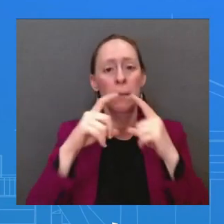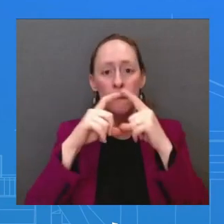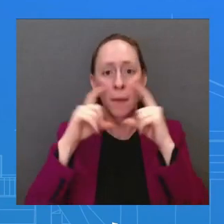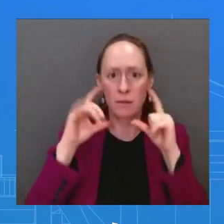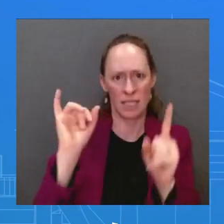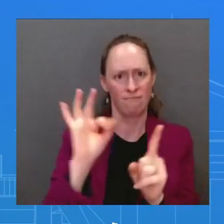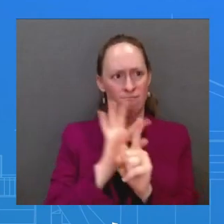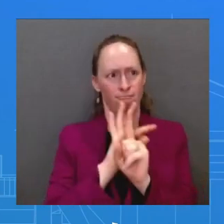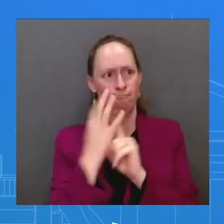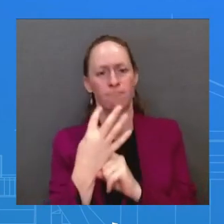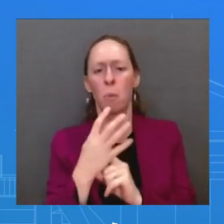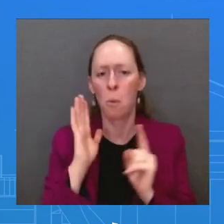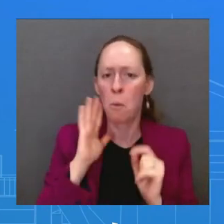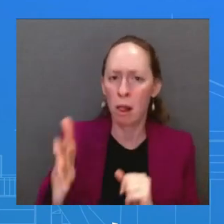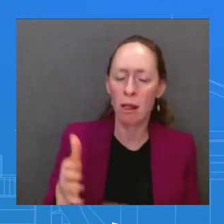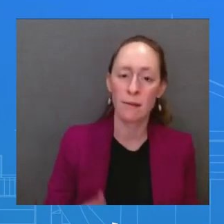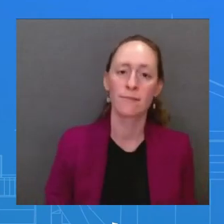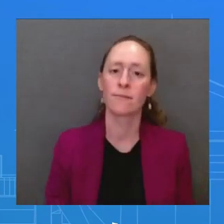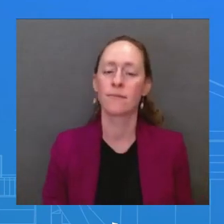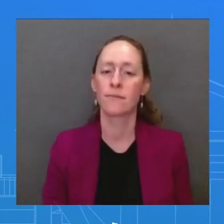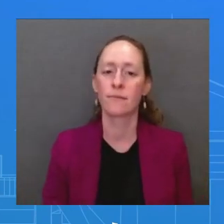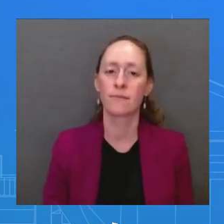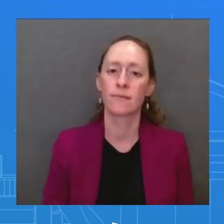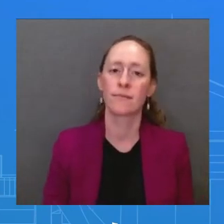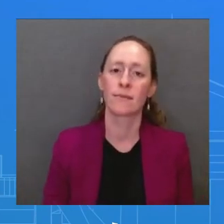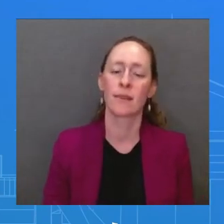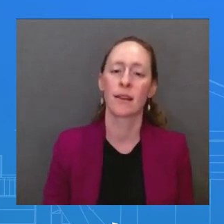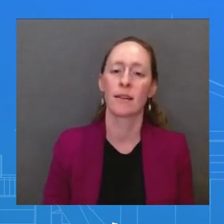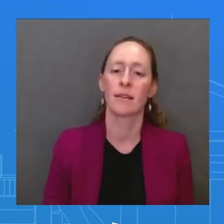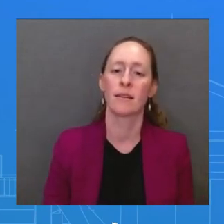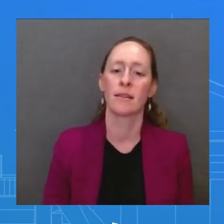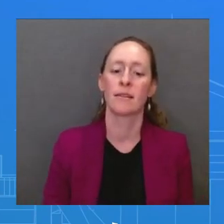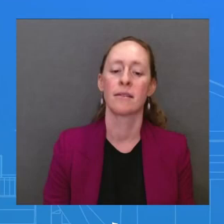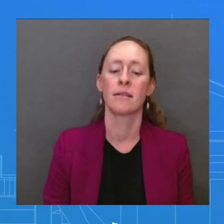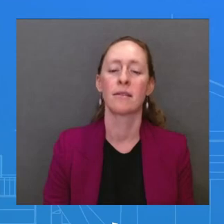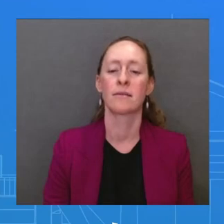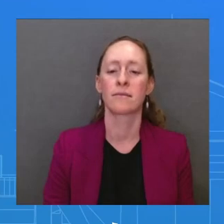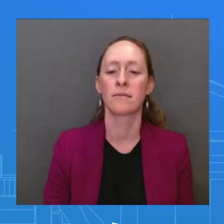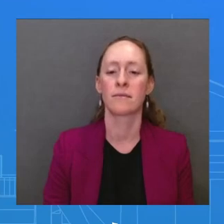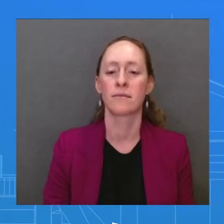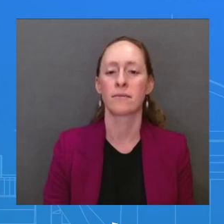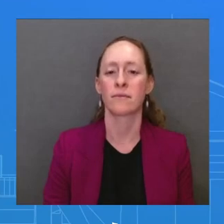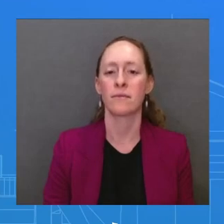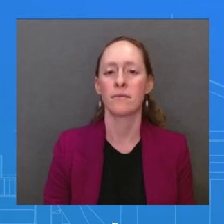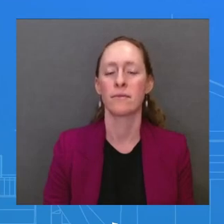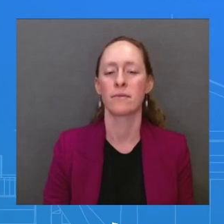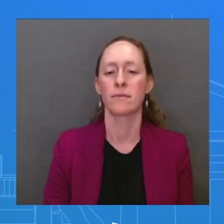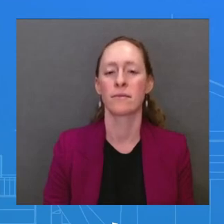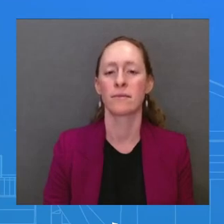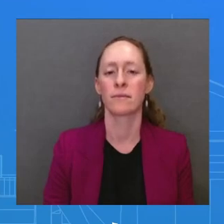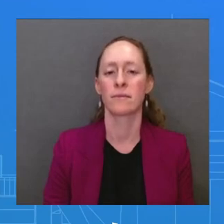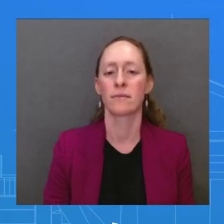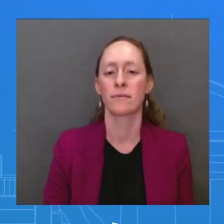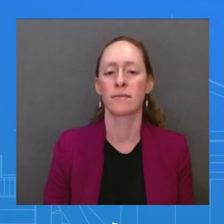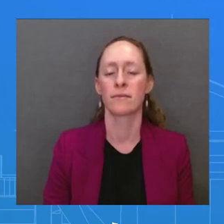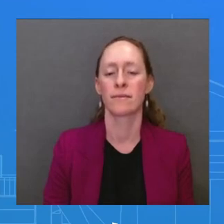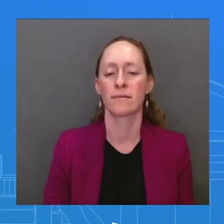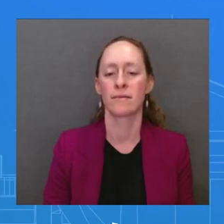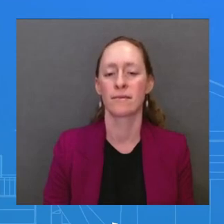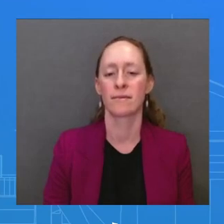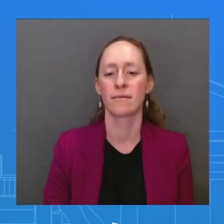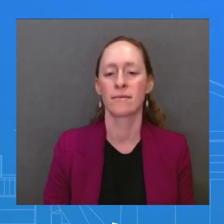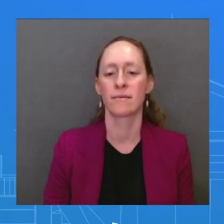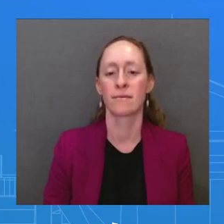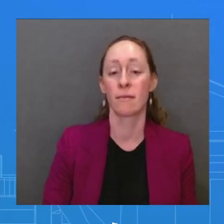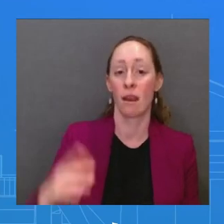as has been the practice in the past, the President will remove his mask when sufficiently distanced from others indoors